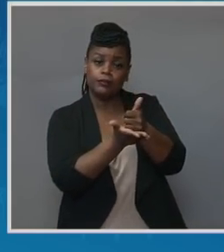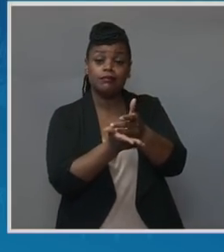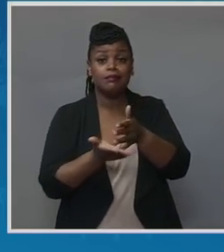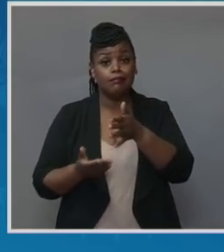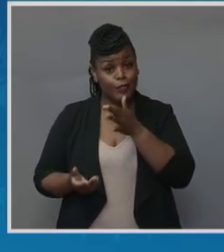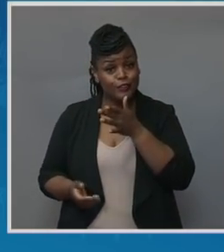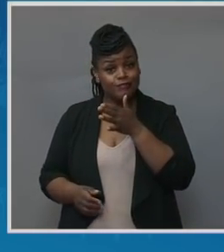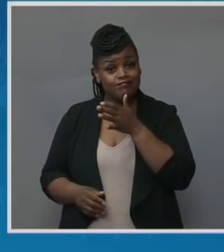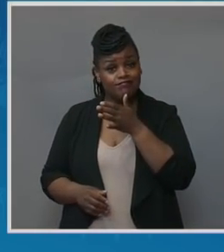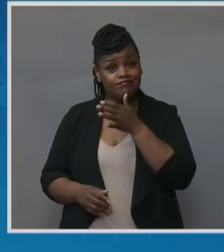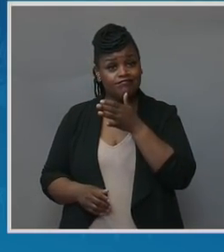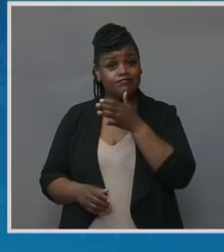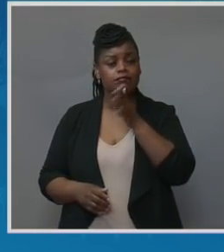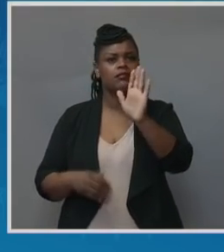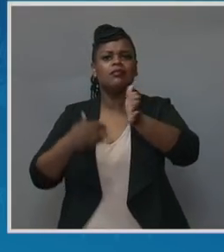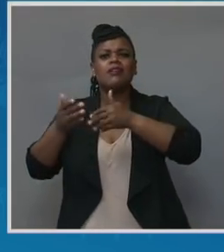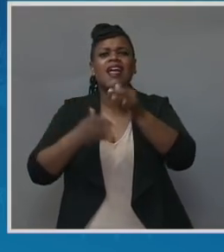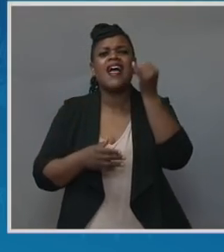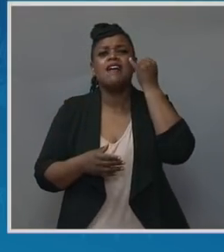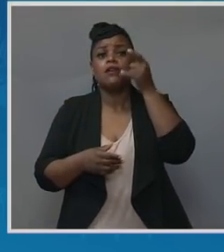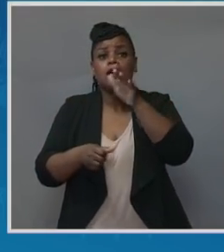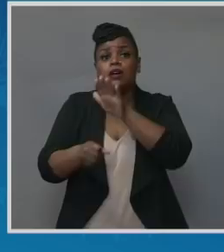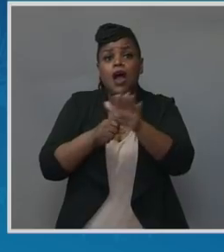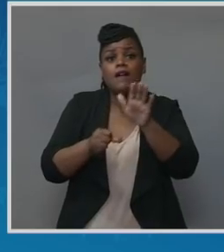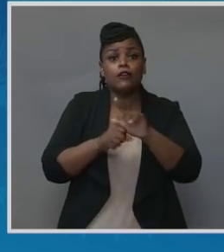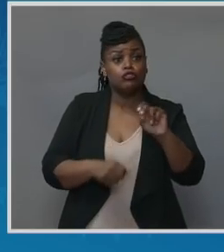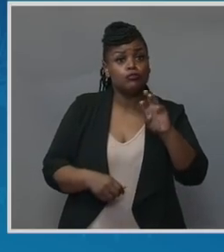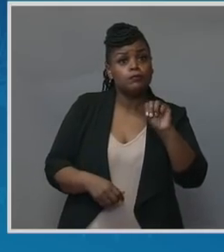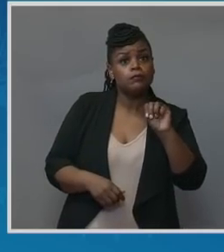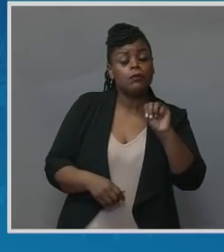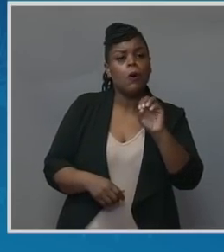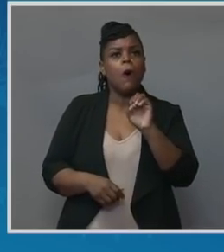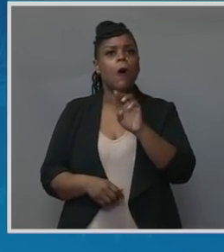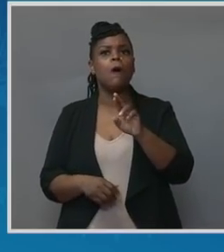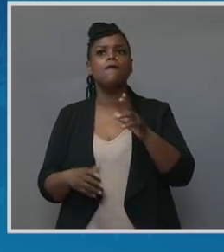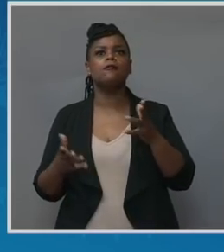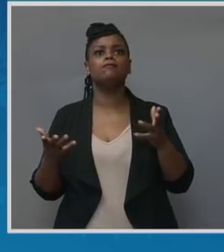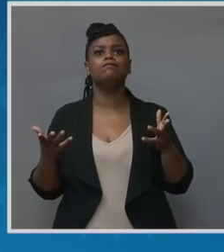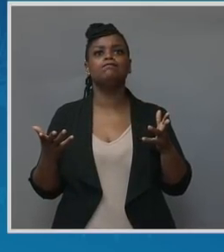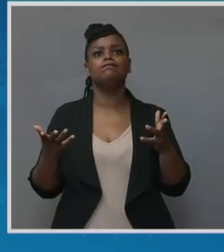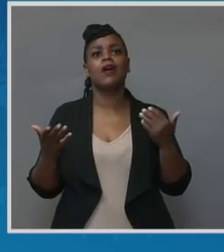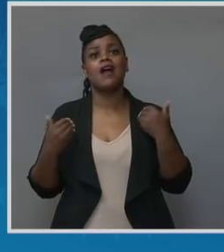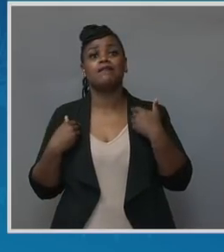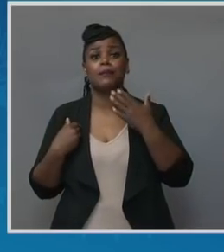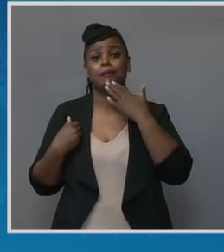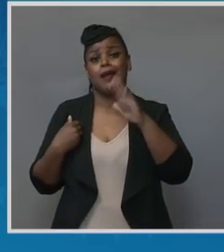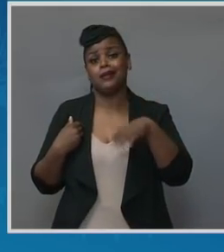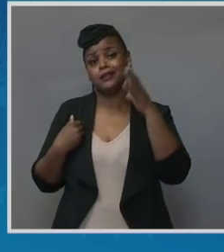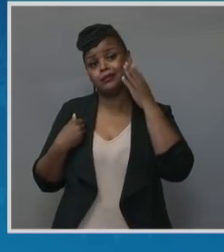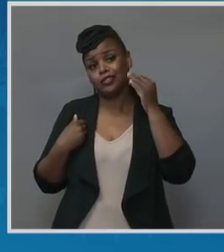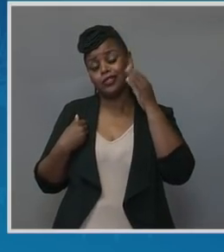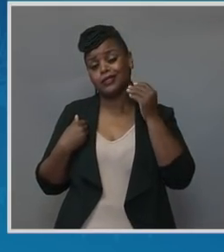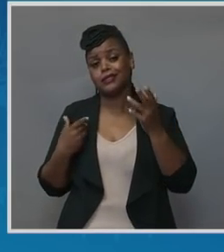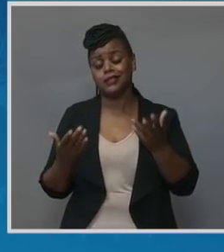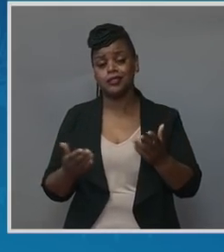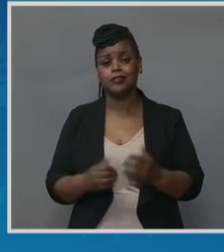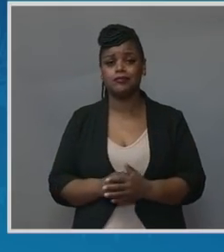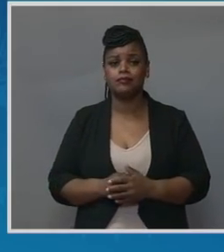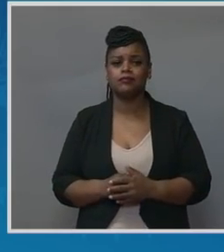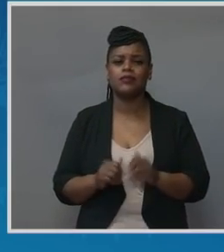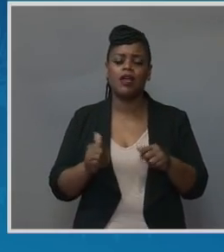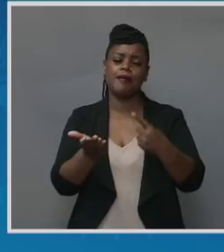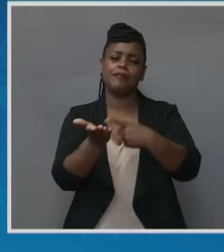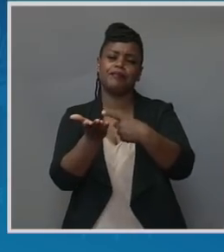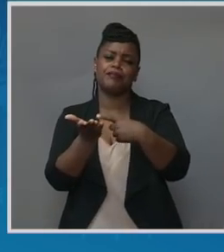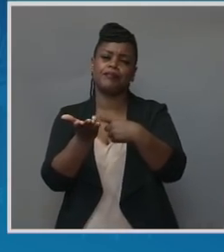whether they go to full term or have had the tragic experience that you've had. Can you talk a little bit about the skill that you bring to that work?